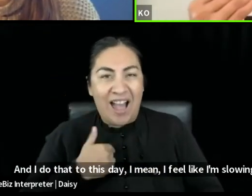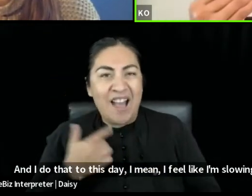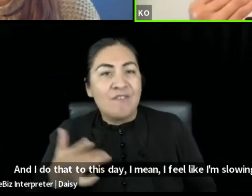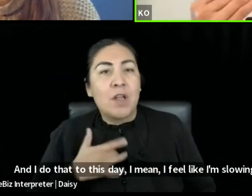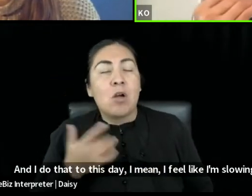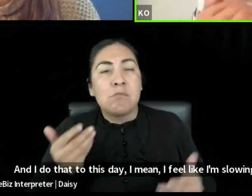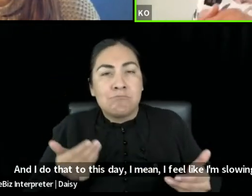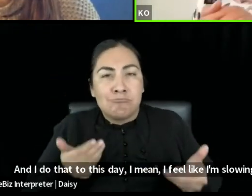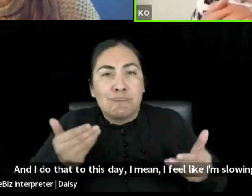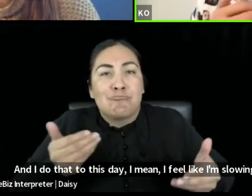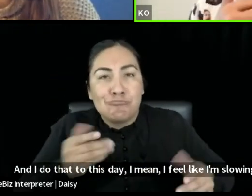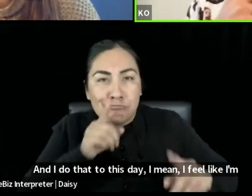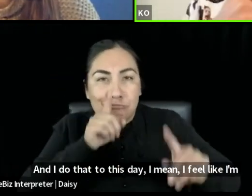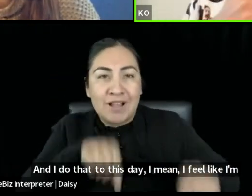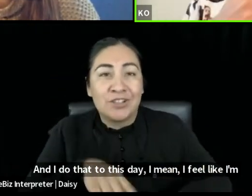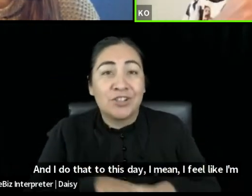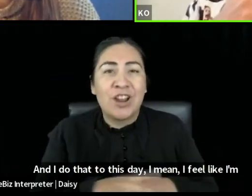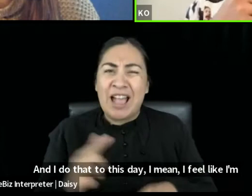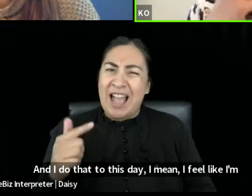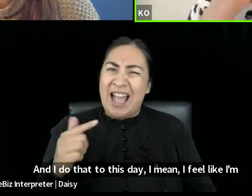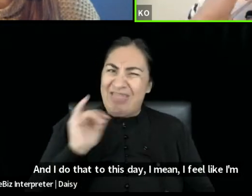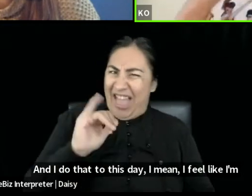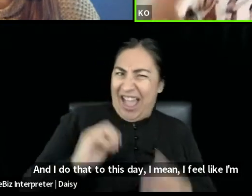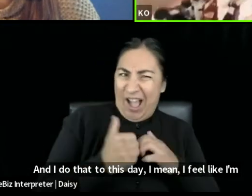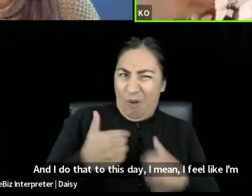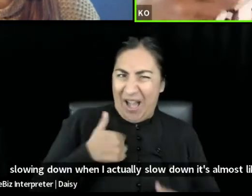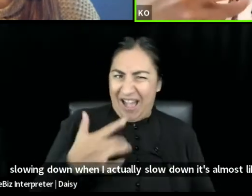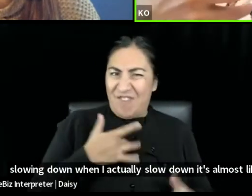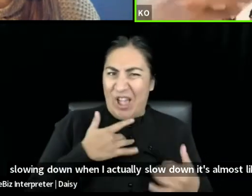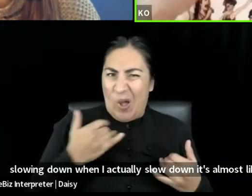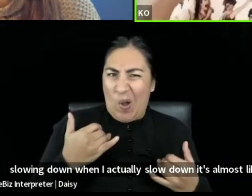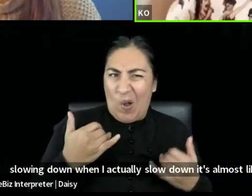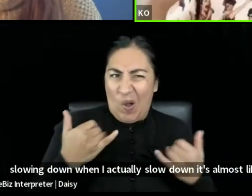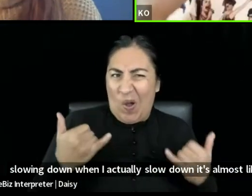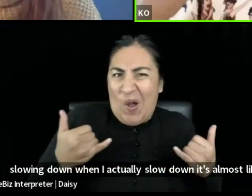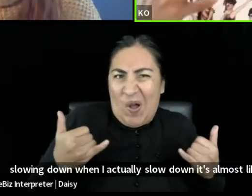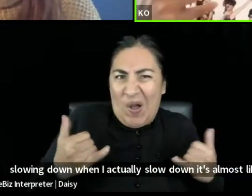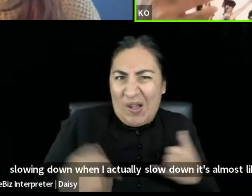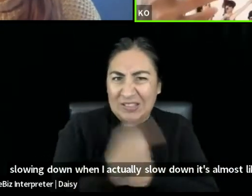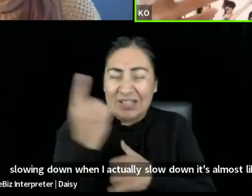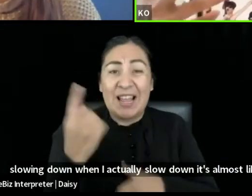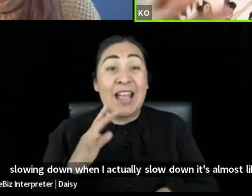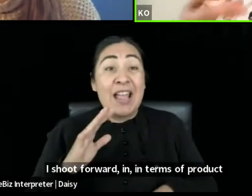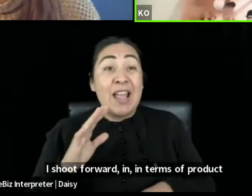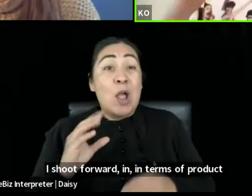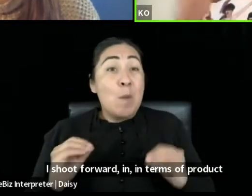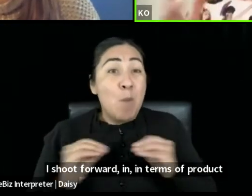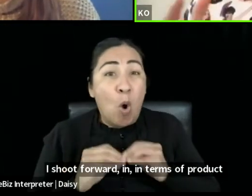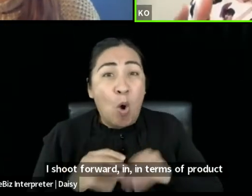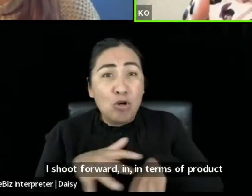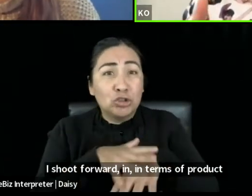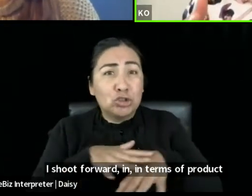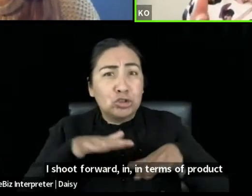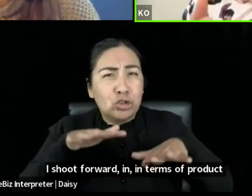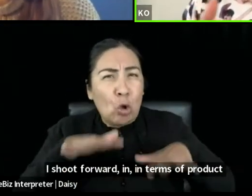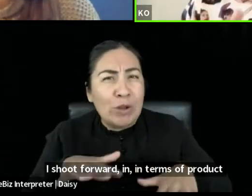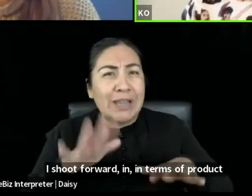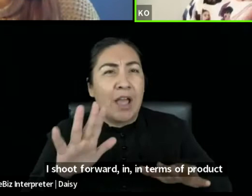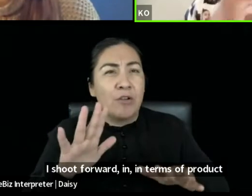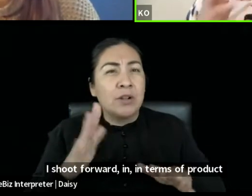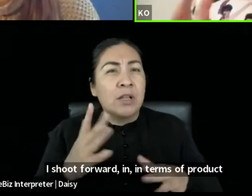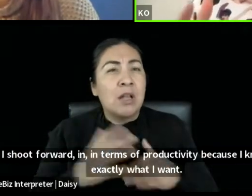I actually slow down, it's almost like I shoot forward in, in terms of productivity, because I know exactly what I want.